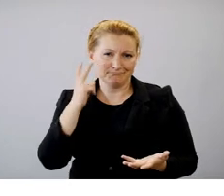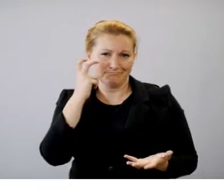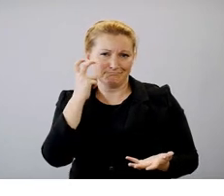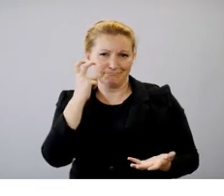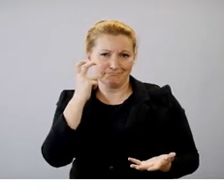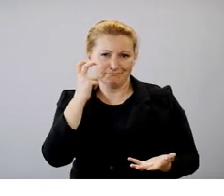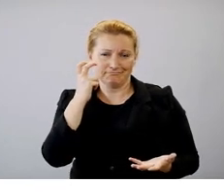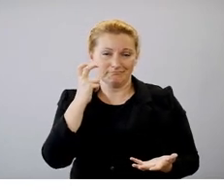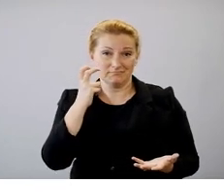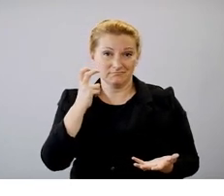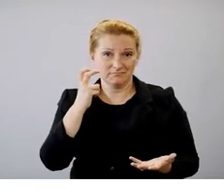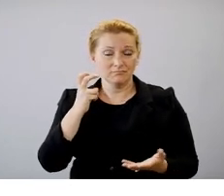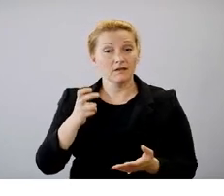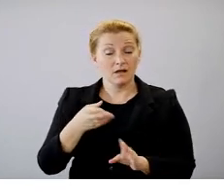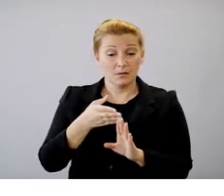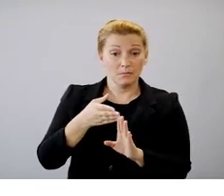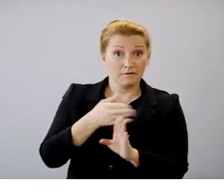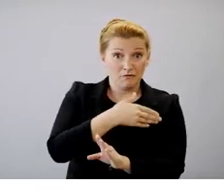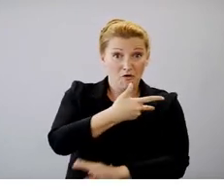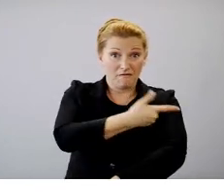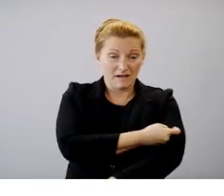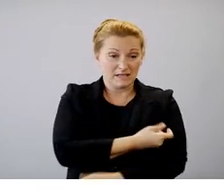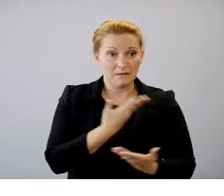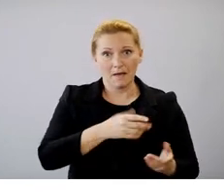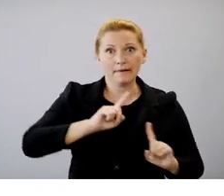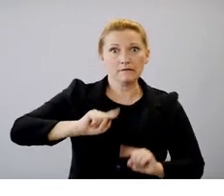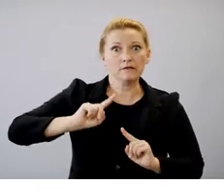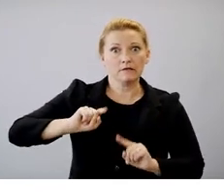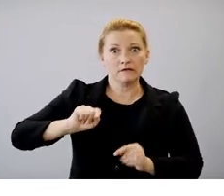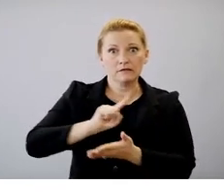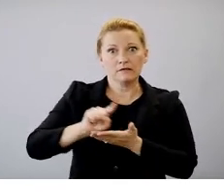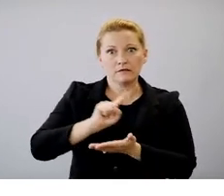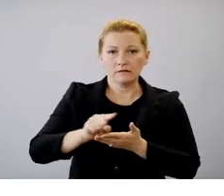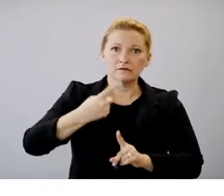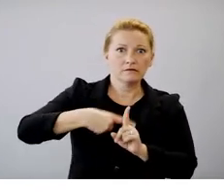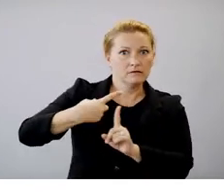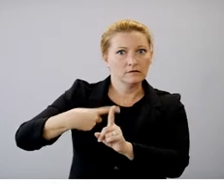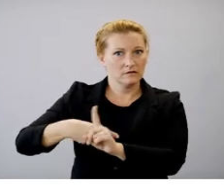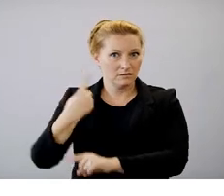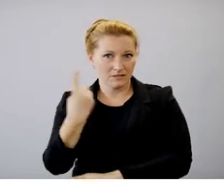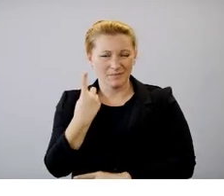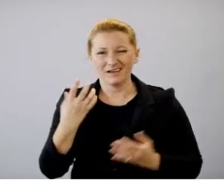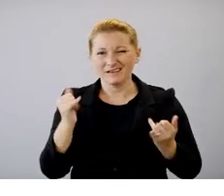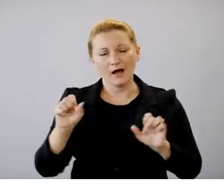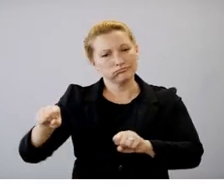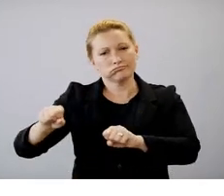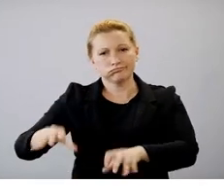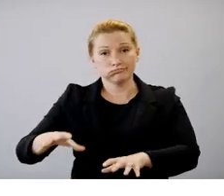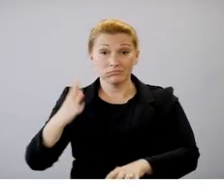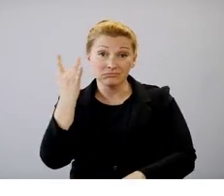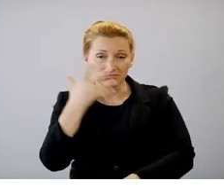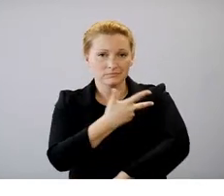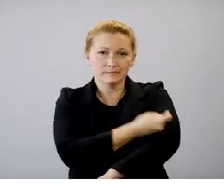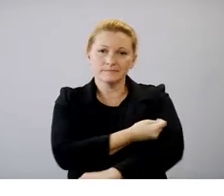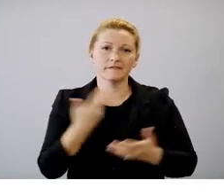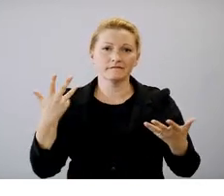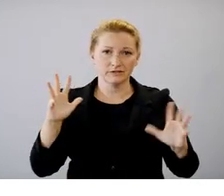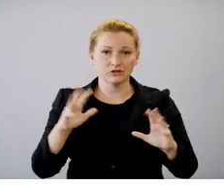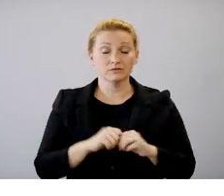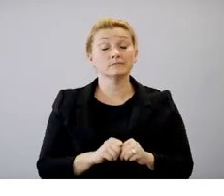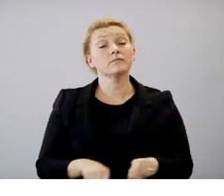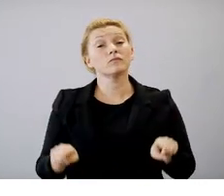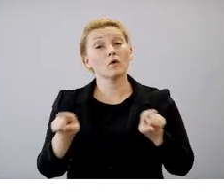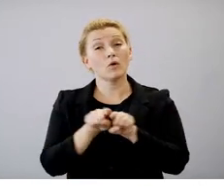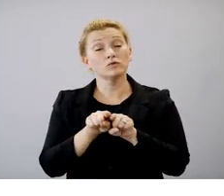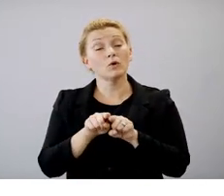participating in prior to becoming vaccinated. In addition, we have other forms of testing coming onto the market,